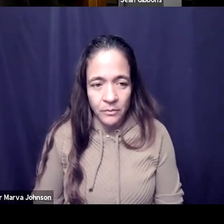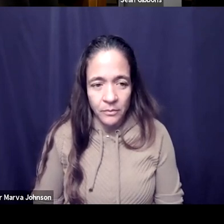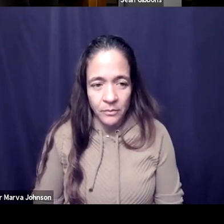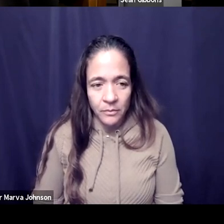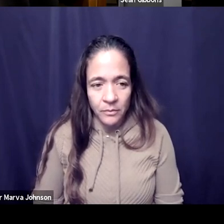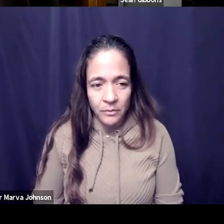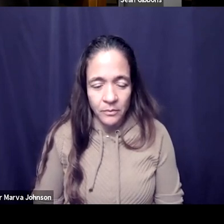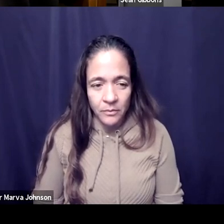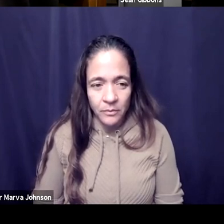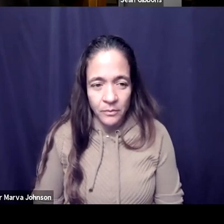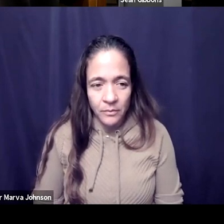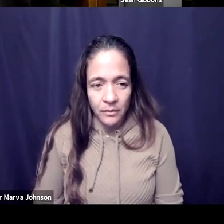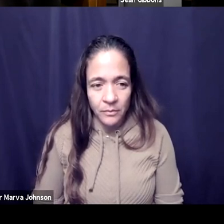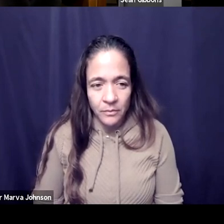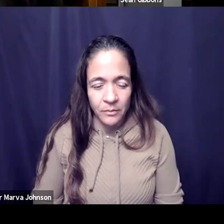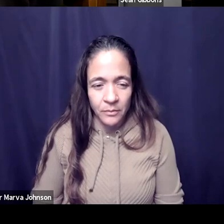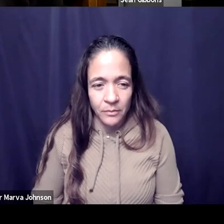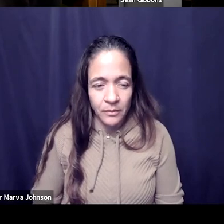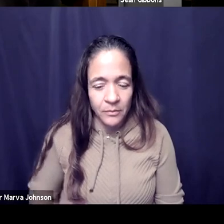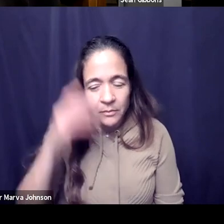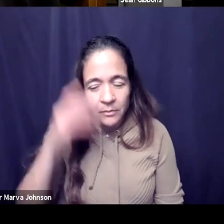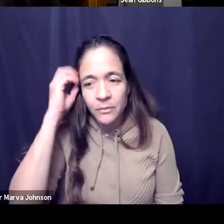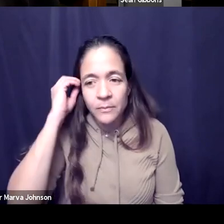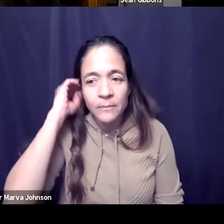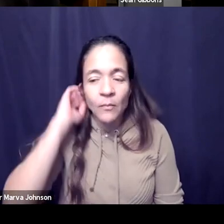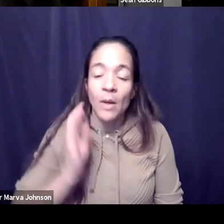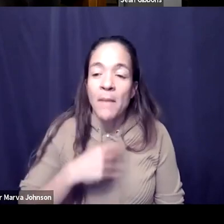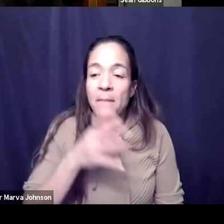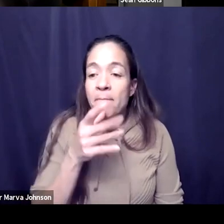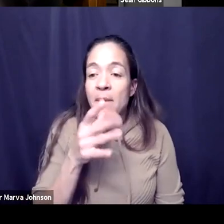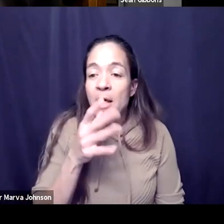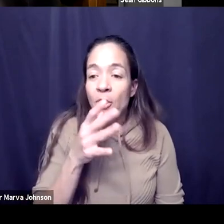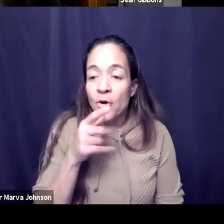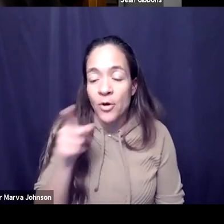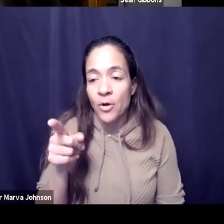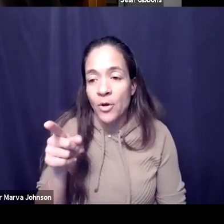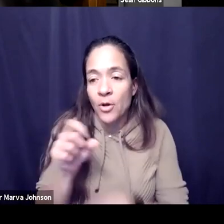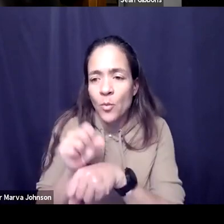my mom is a infection preventionist